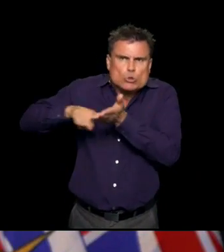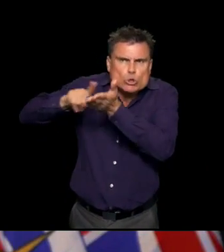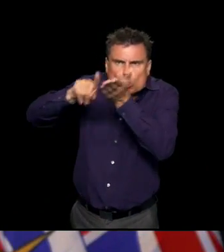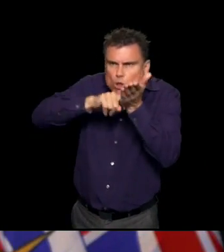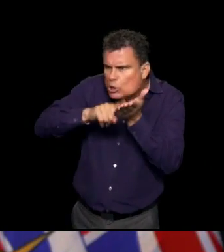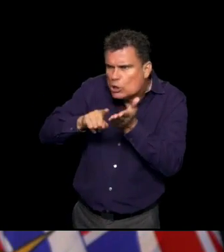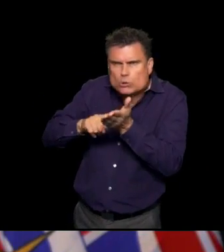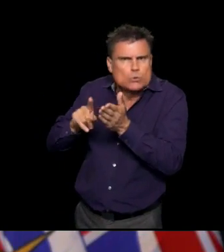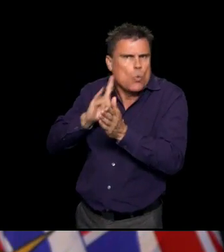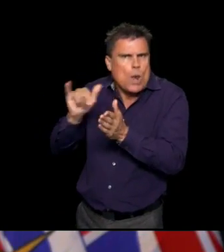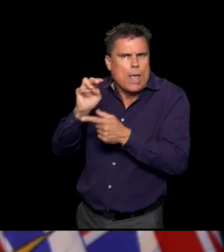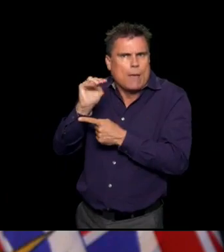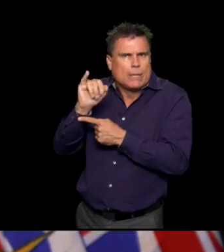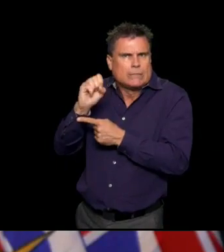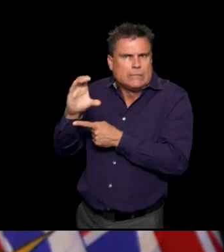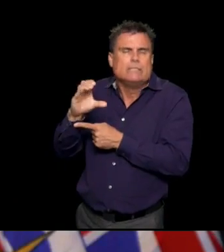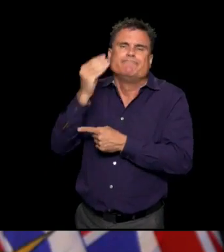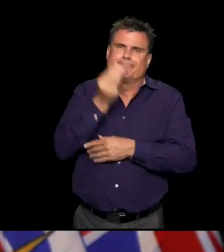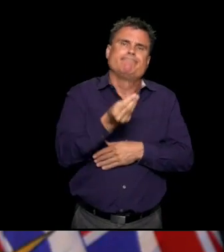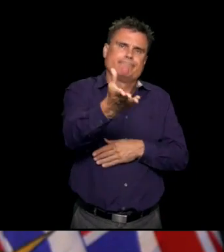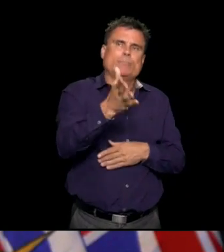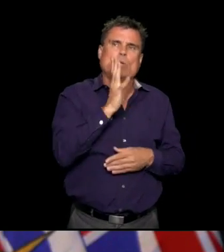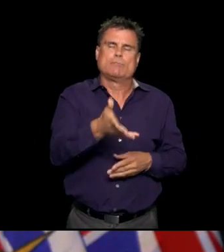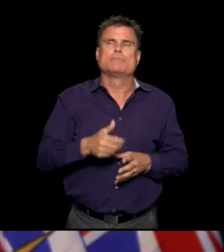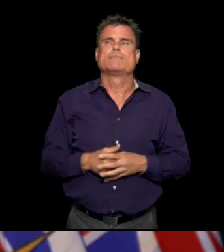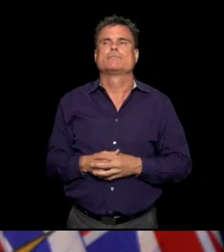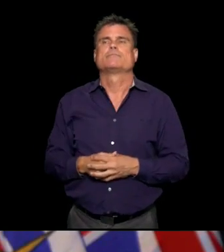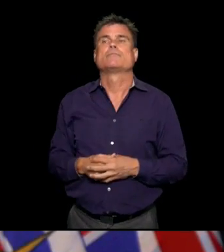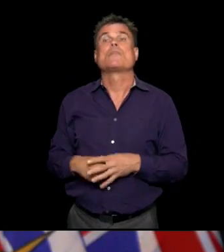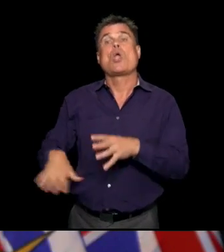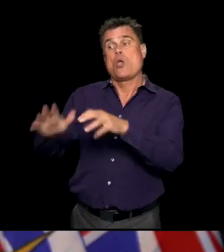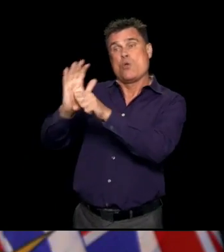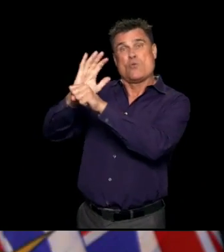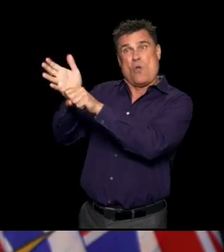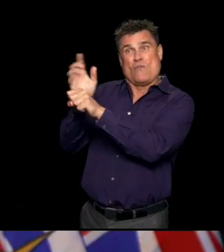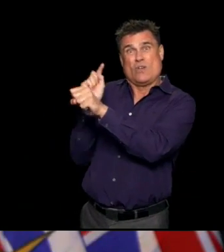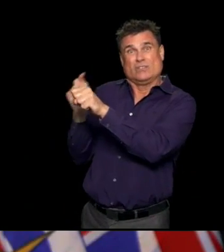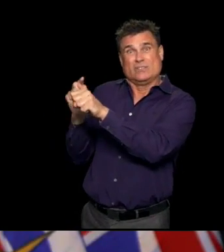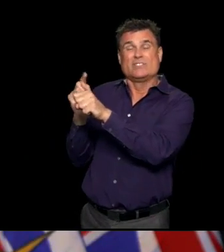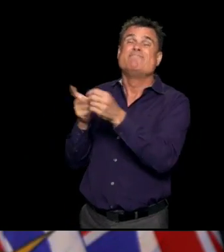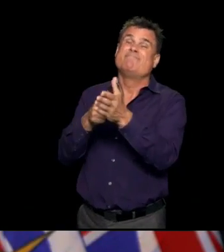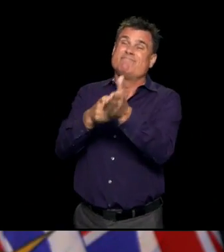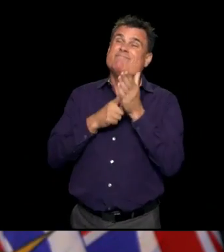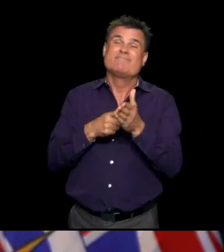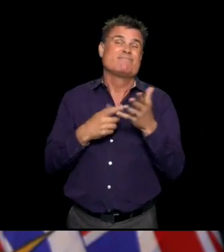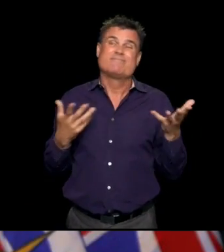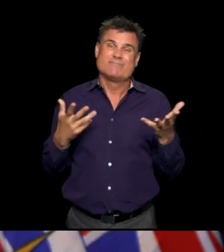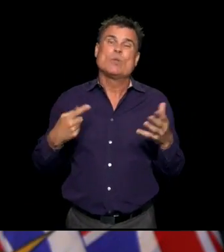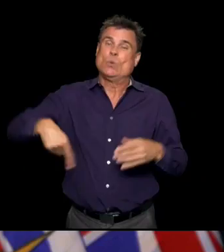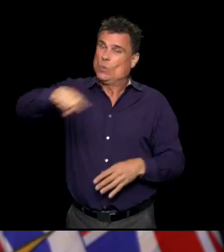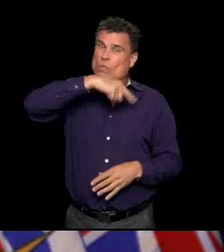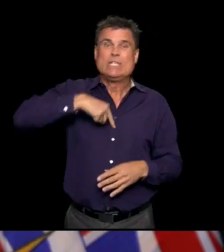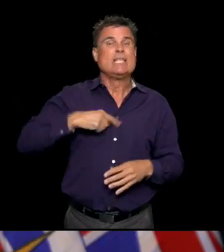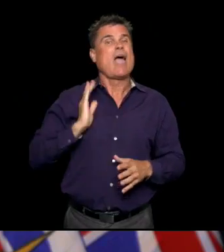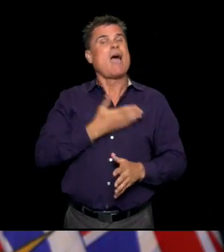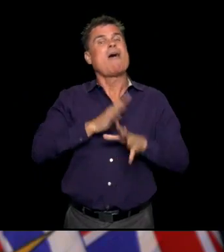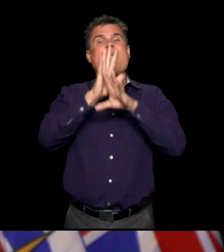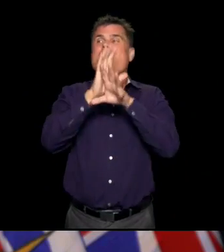As we have learned and as we continue to learn, COVID-19 requires new ways of doing things. New ways of living